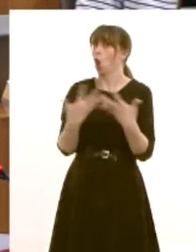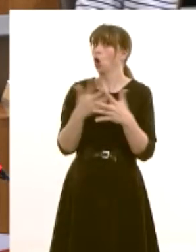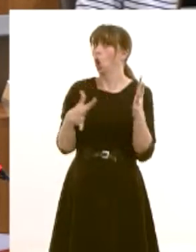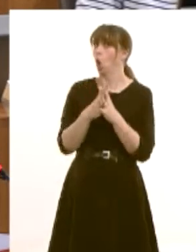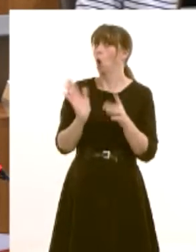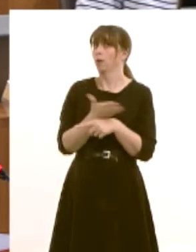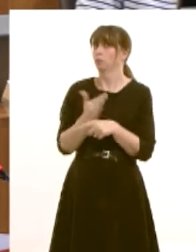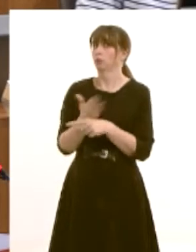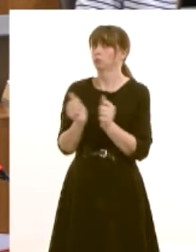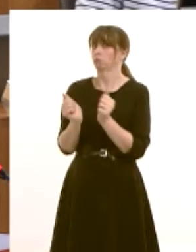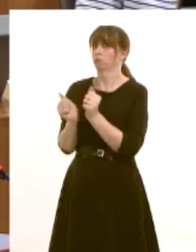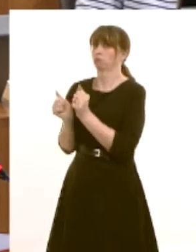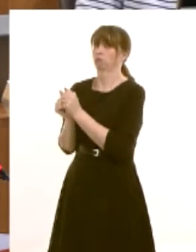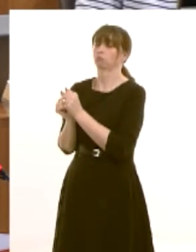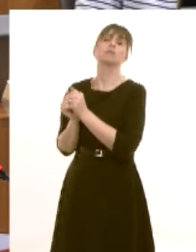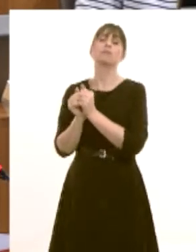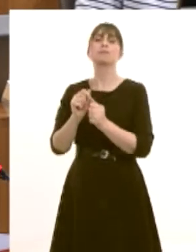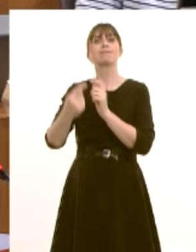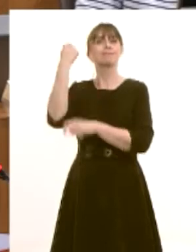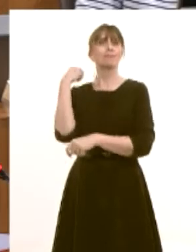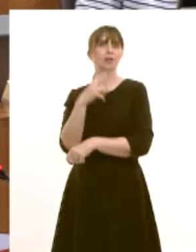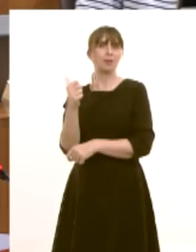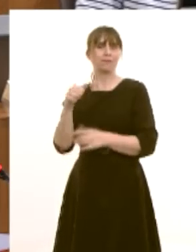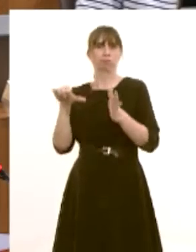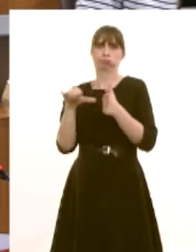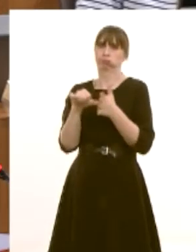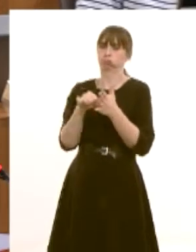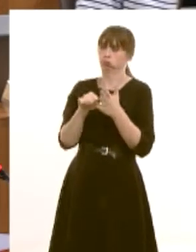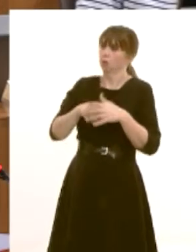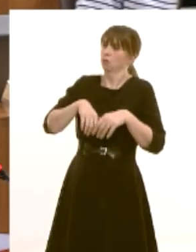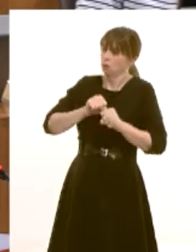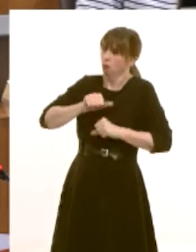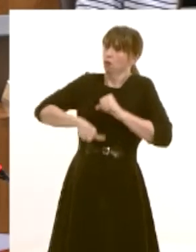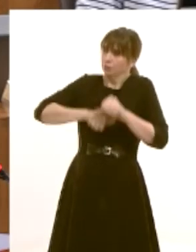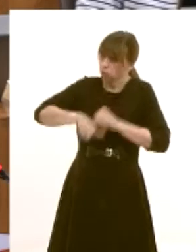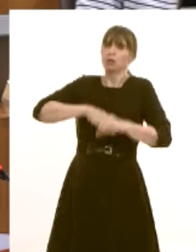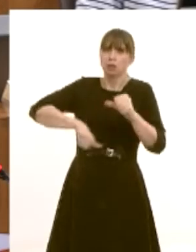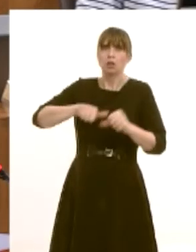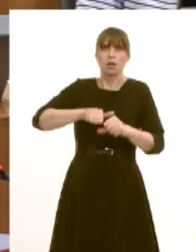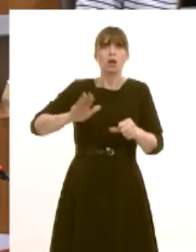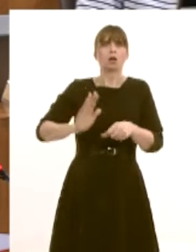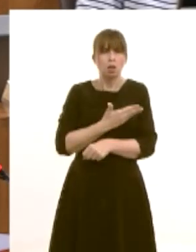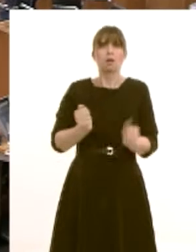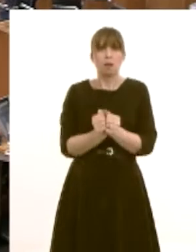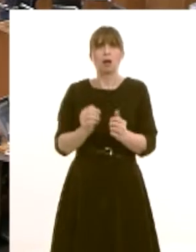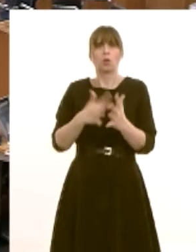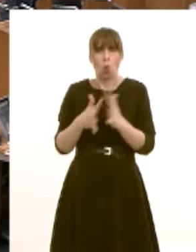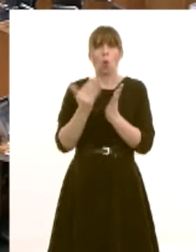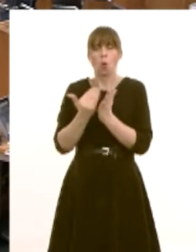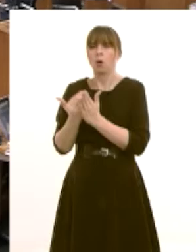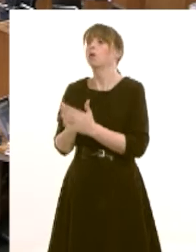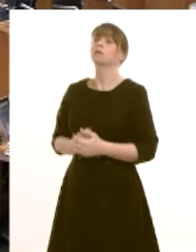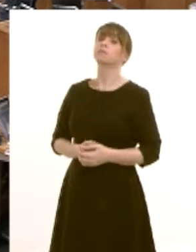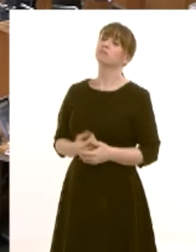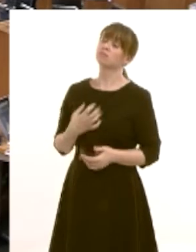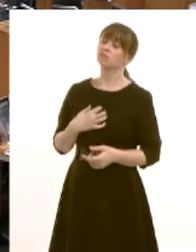i think it uh it was difficult at the beginning in 2011 to actually get the legislative program up and running as quickly as we'd have wanted okay so